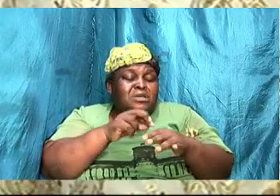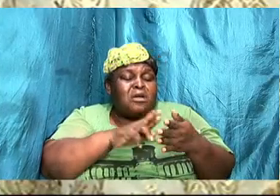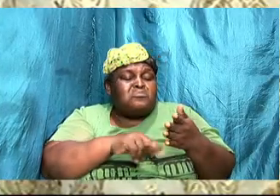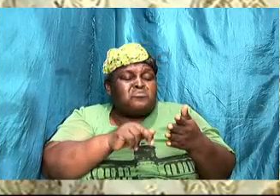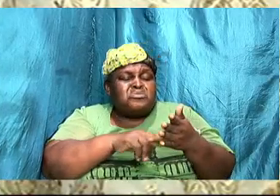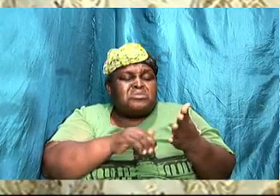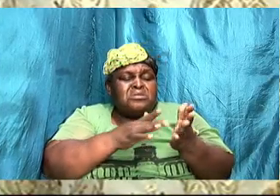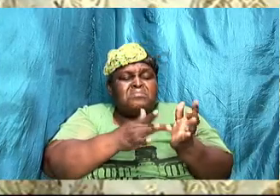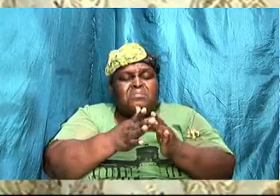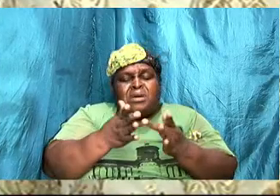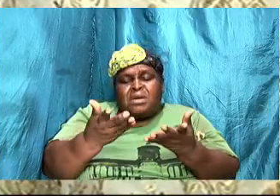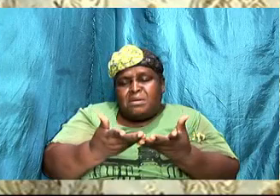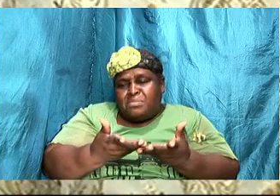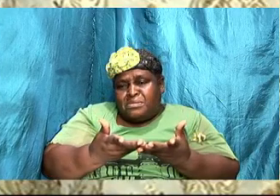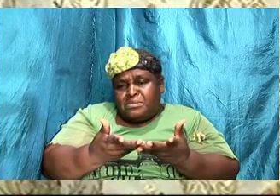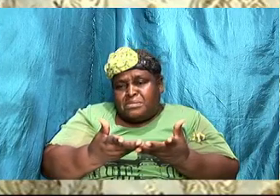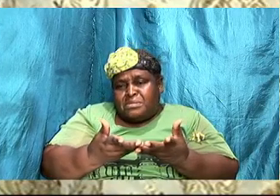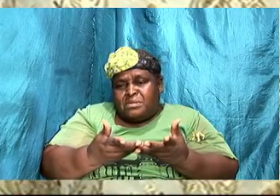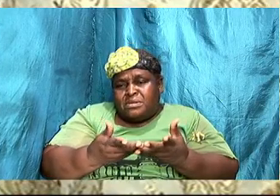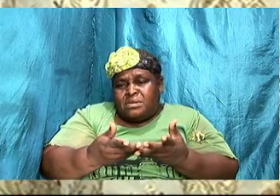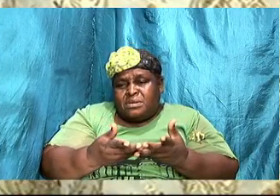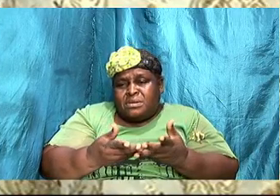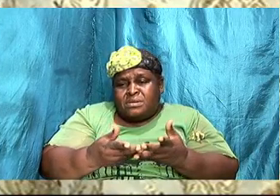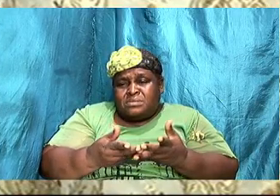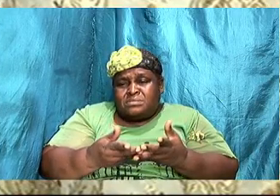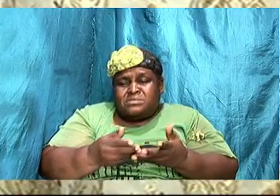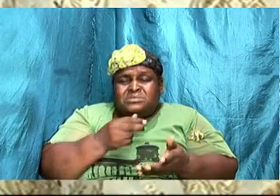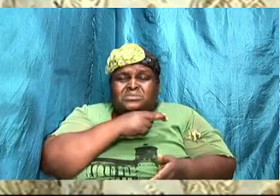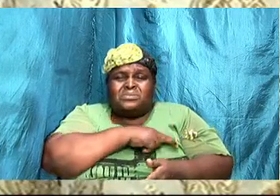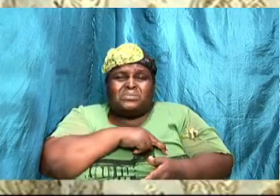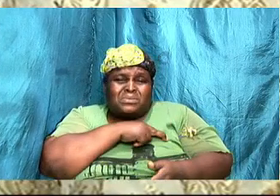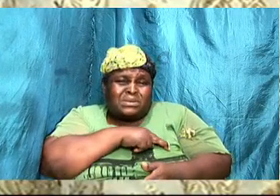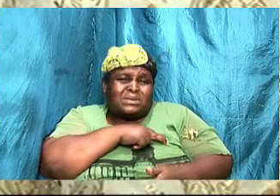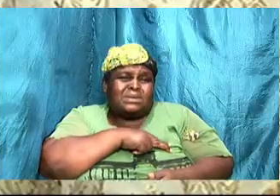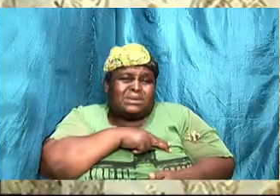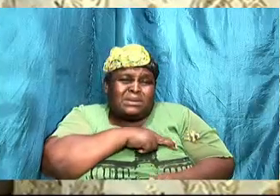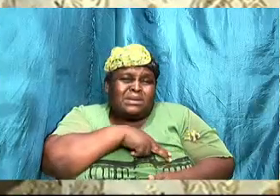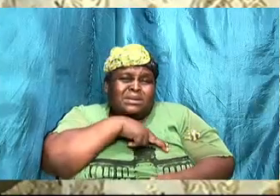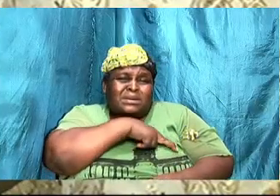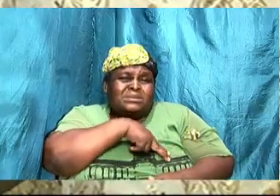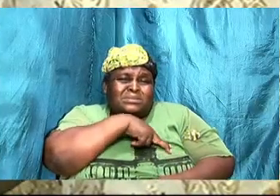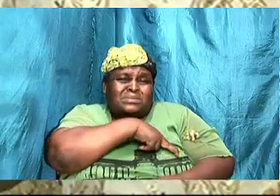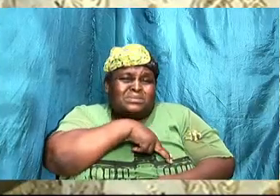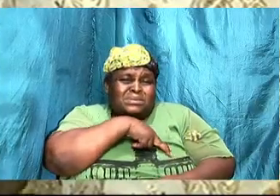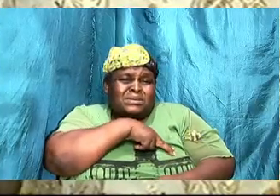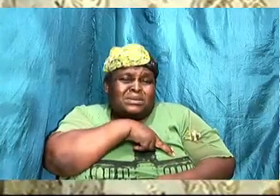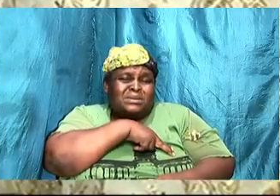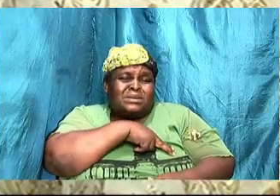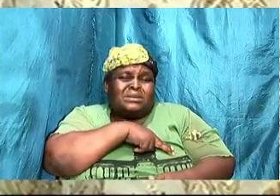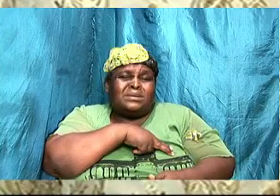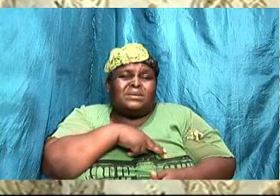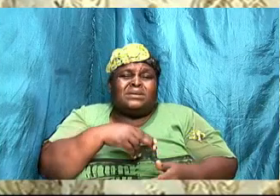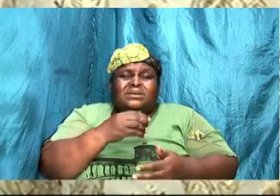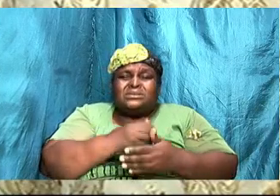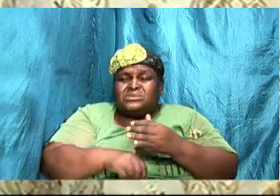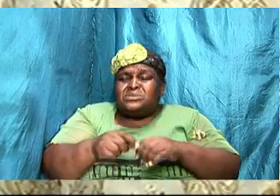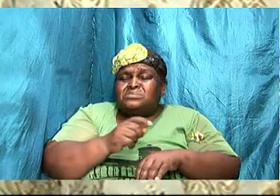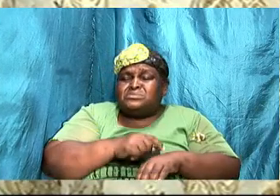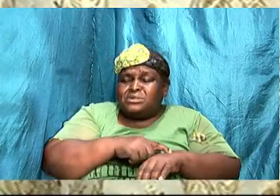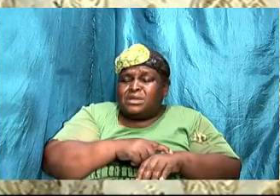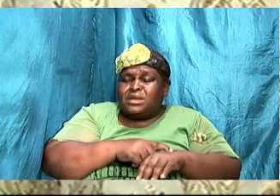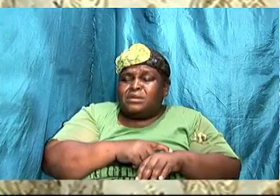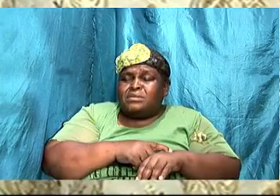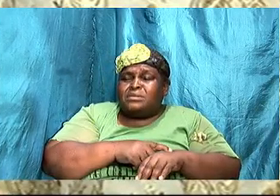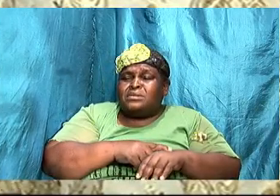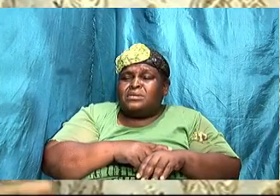you can communicate to him, honey, you know that some of the times you are going to want to talk, but you know, we are trying to do this thing at church